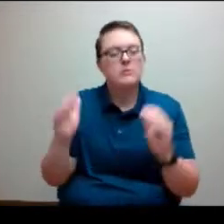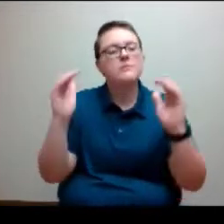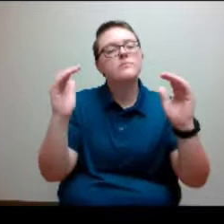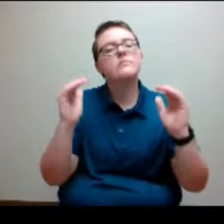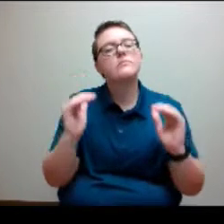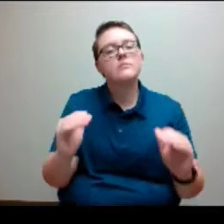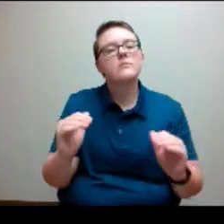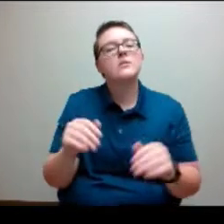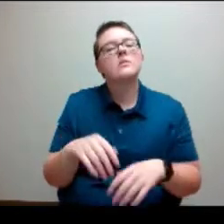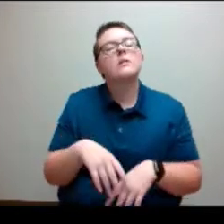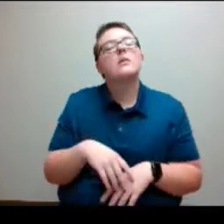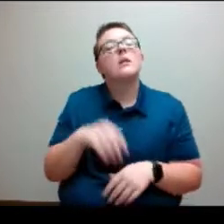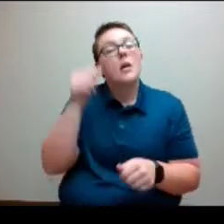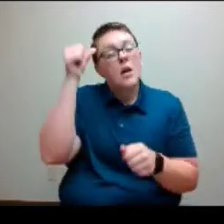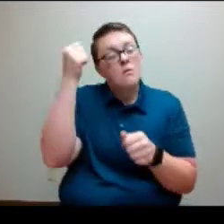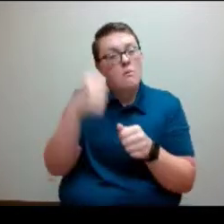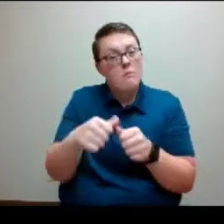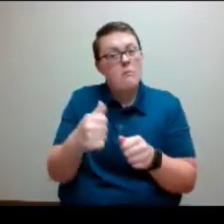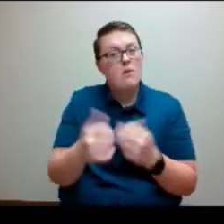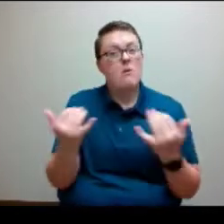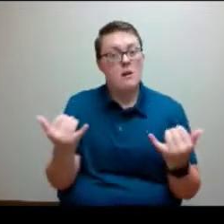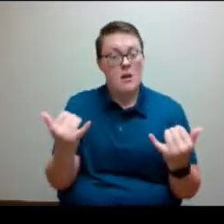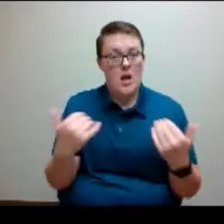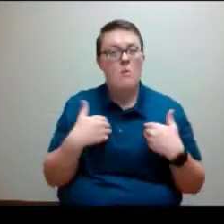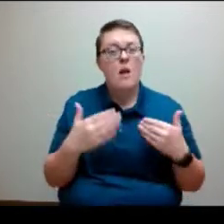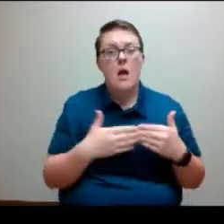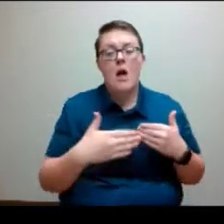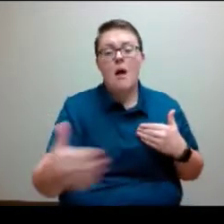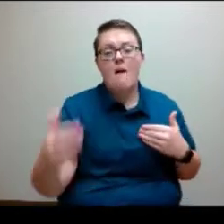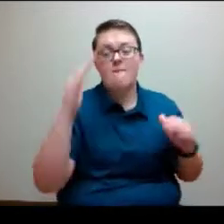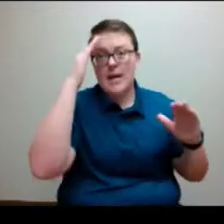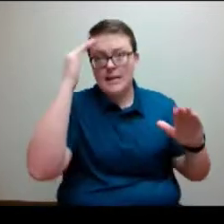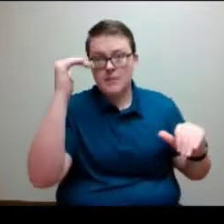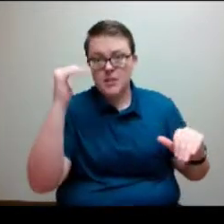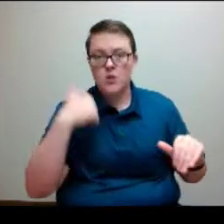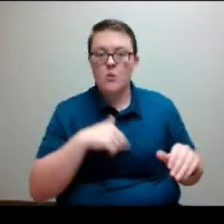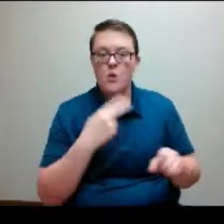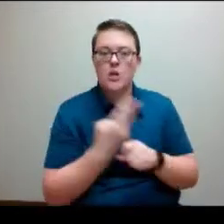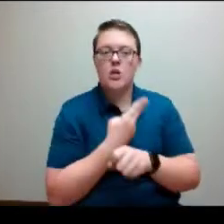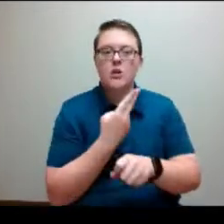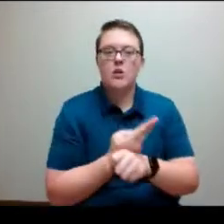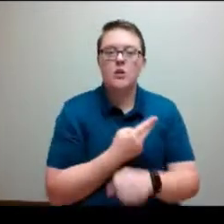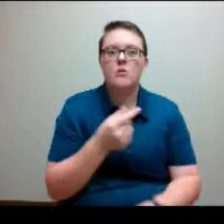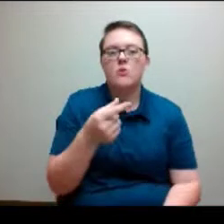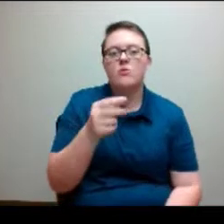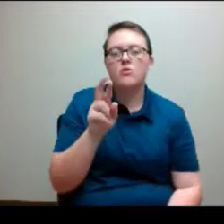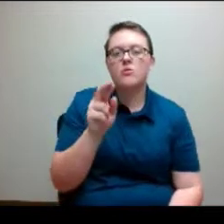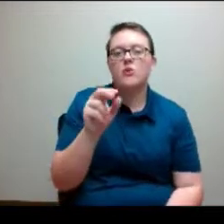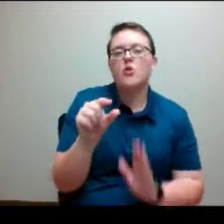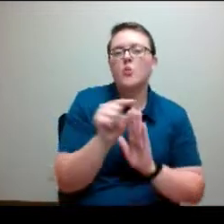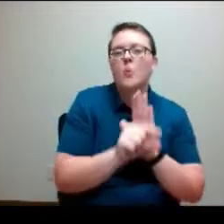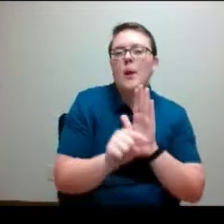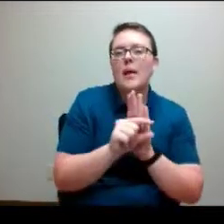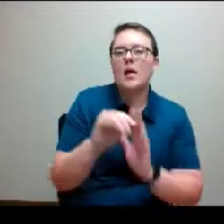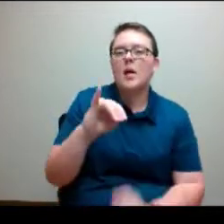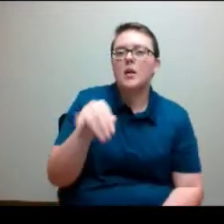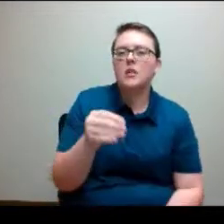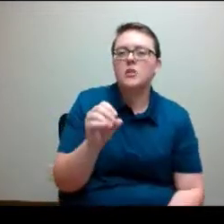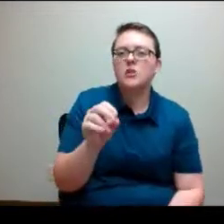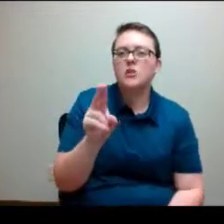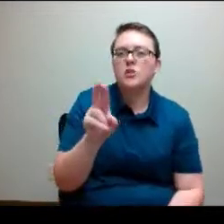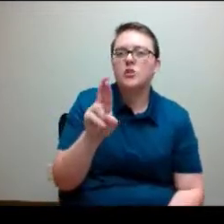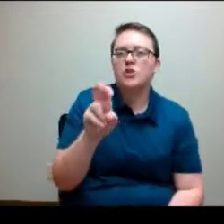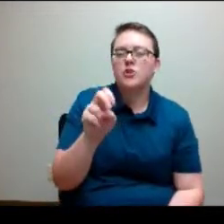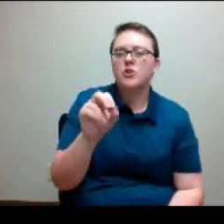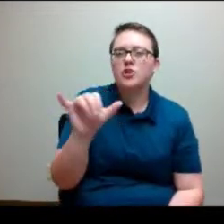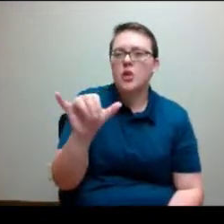that we, there is an expectation now moving forward that we use, we all use Grades Journey for course grades to help clean up a lot of